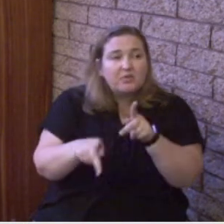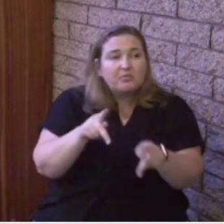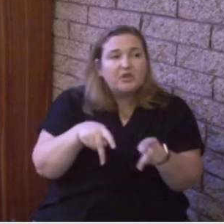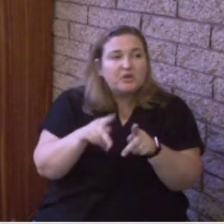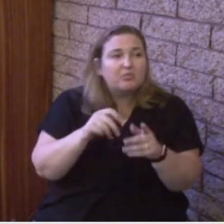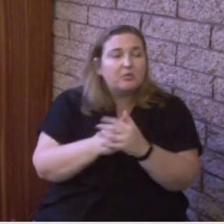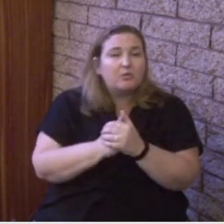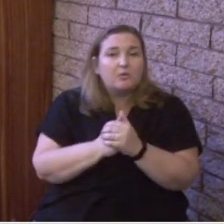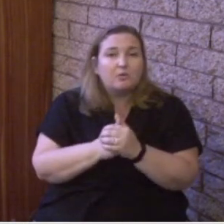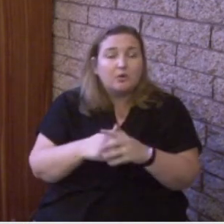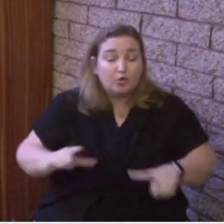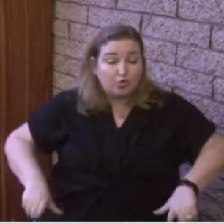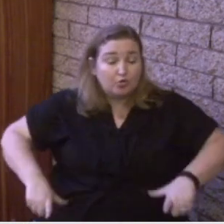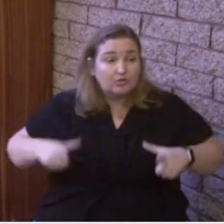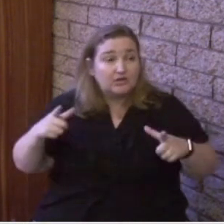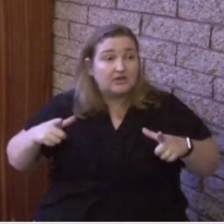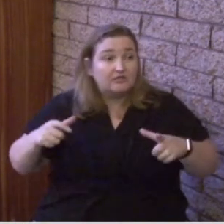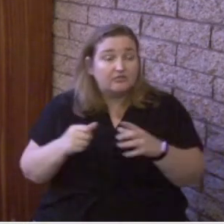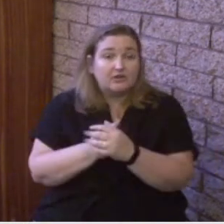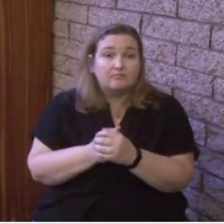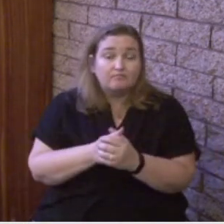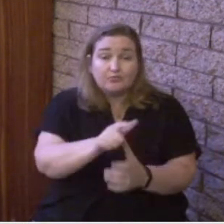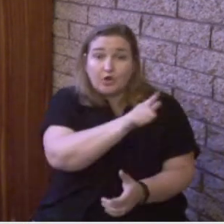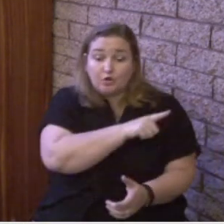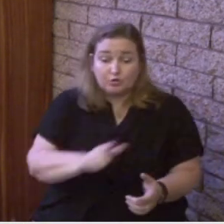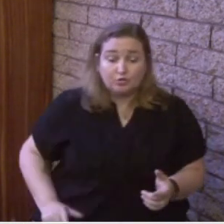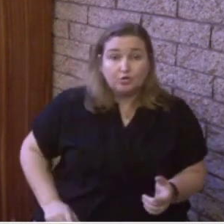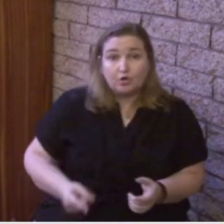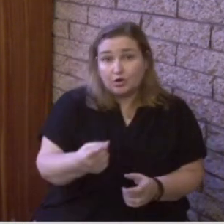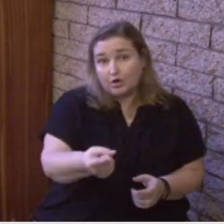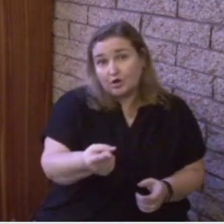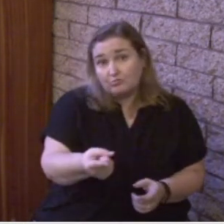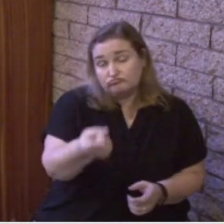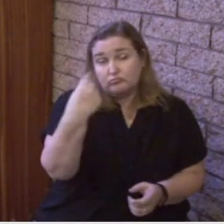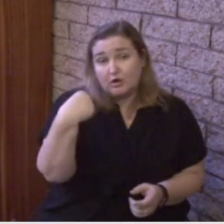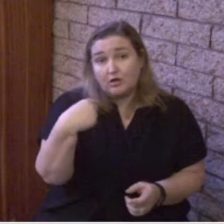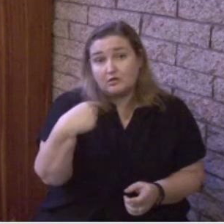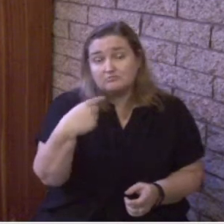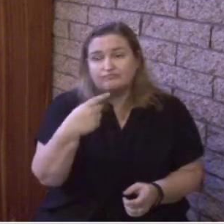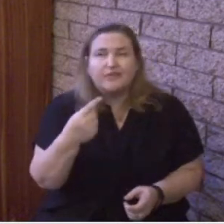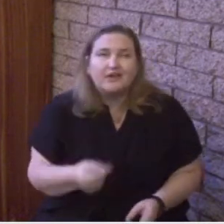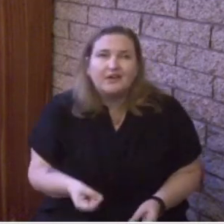those whom the Lord calls. my challenge to you friends is this.